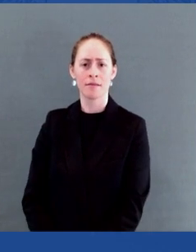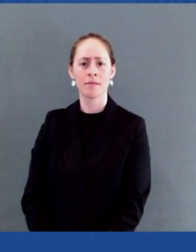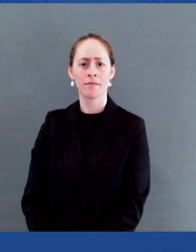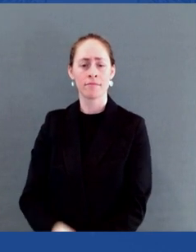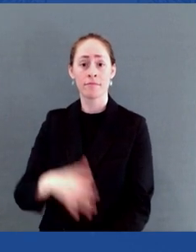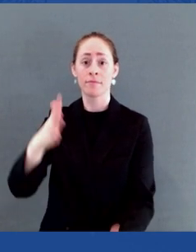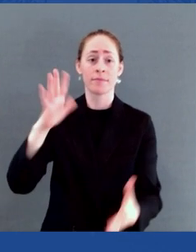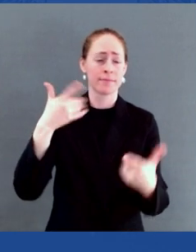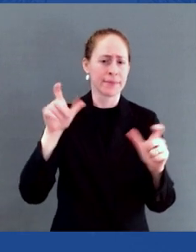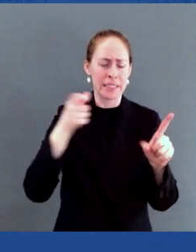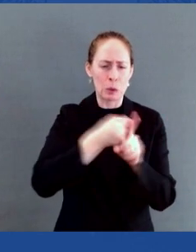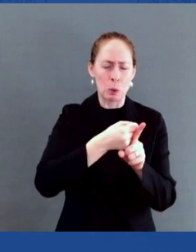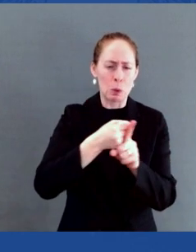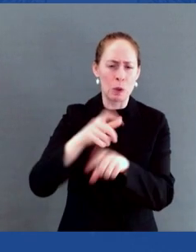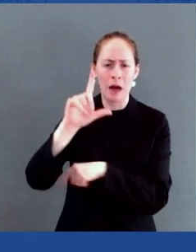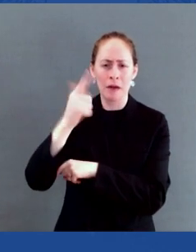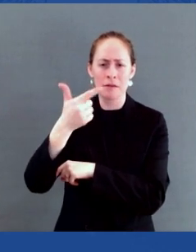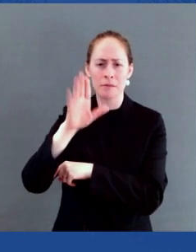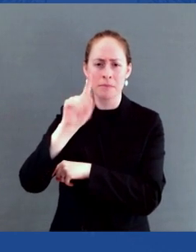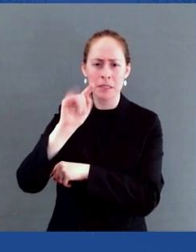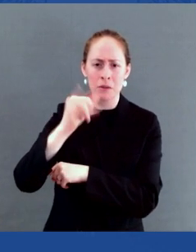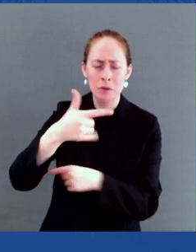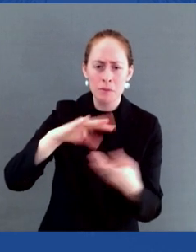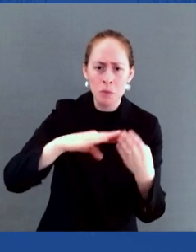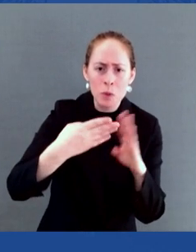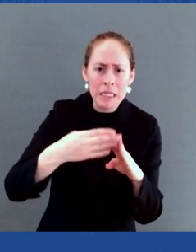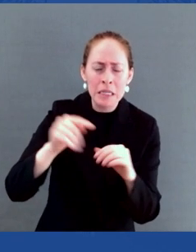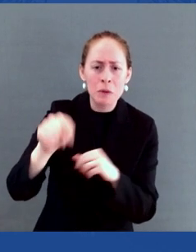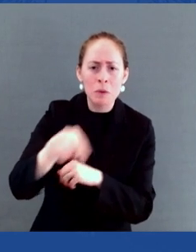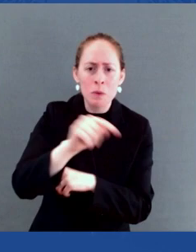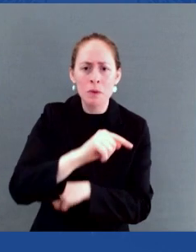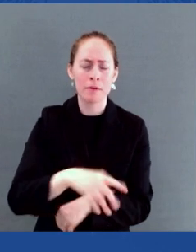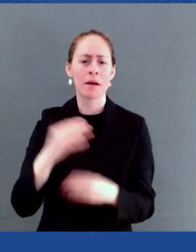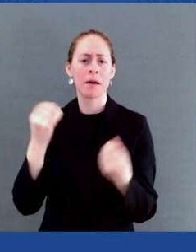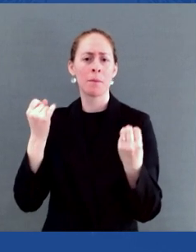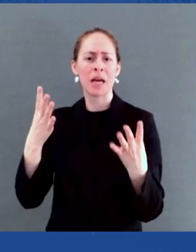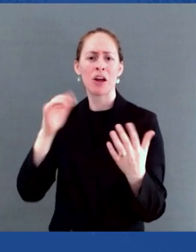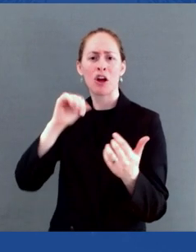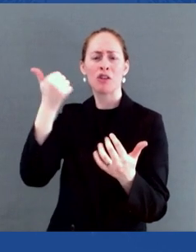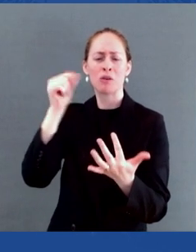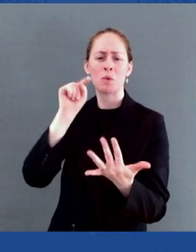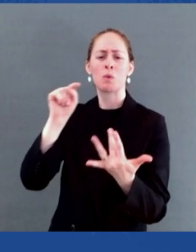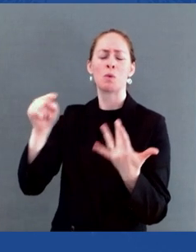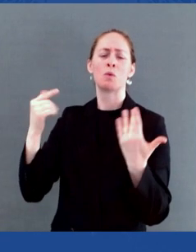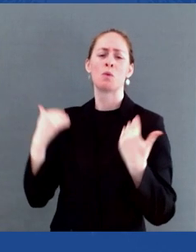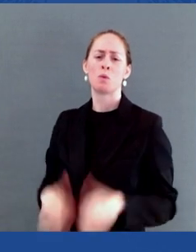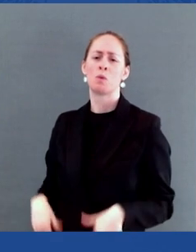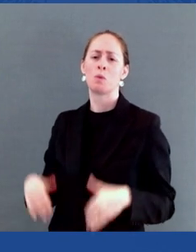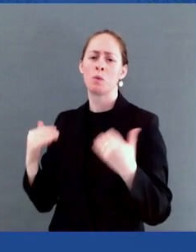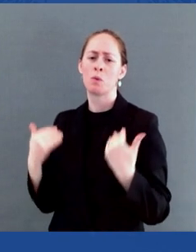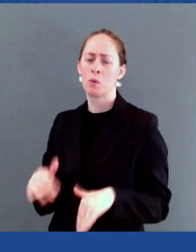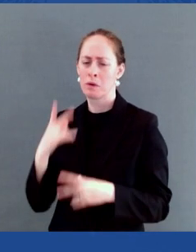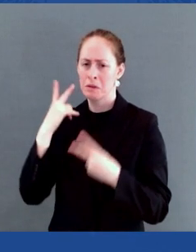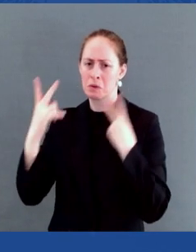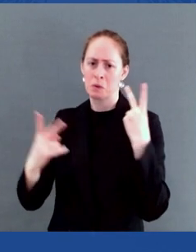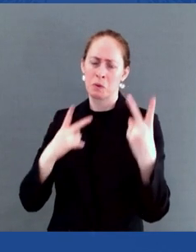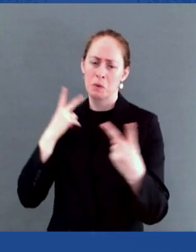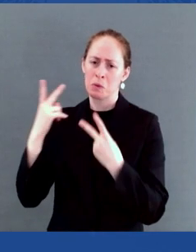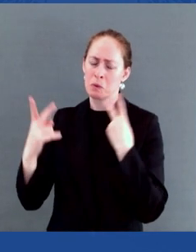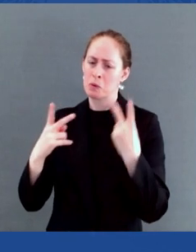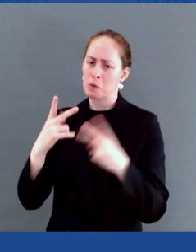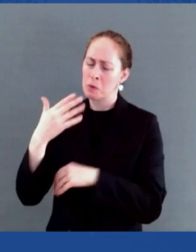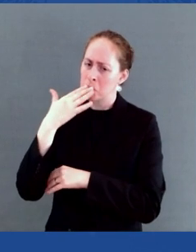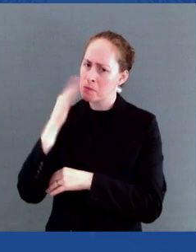groups that they've already spoken to. And a generation has endured the brunt, the brunt of this academic, losing friends,